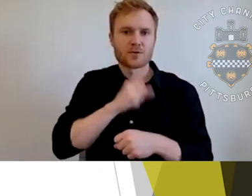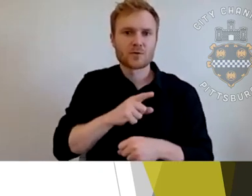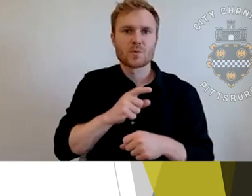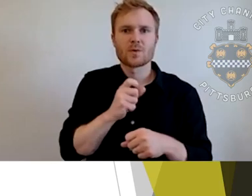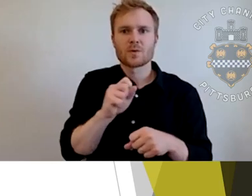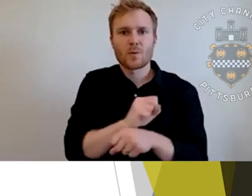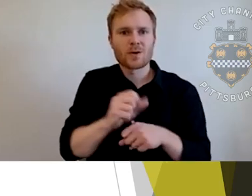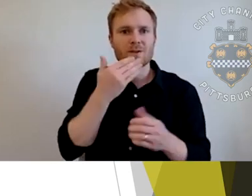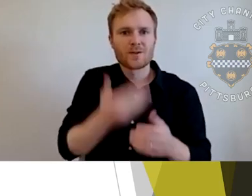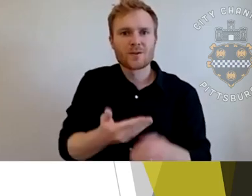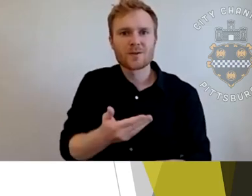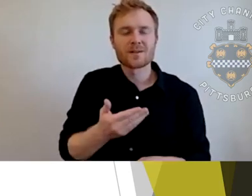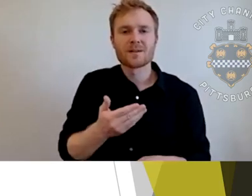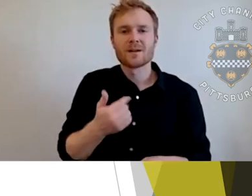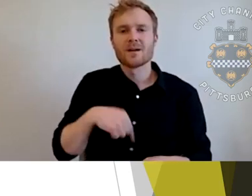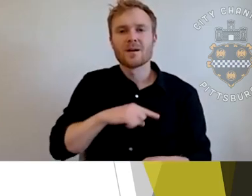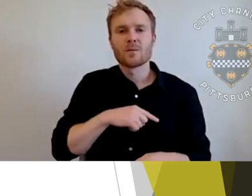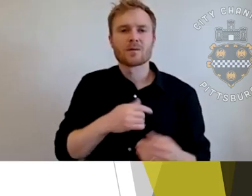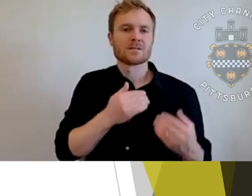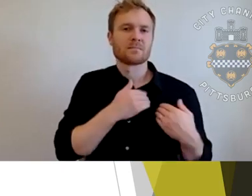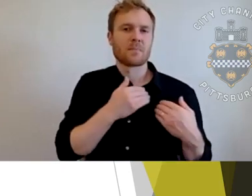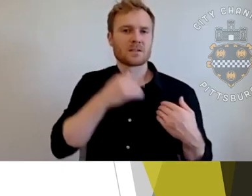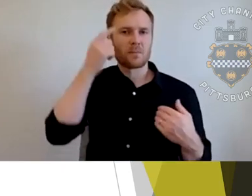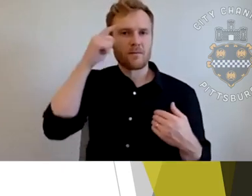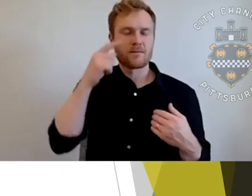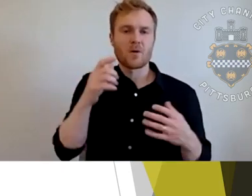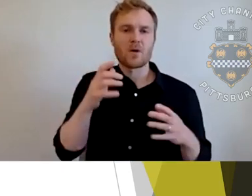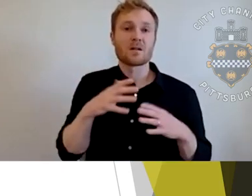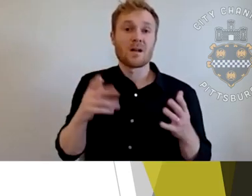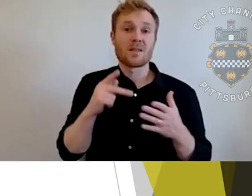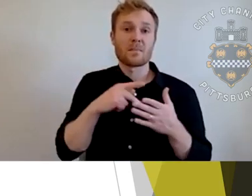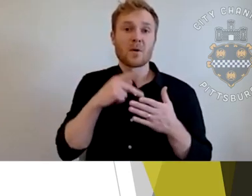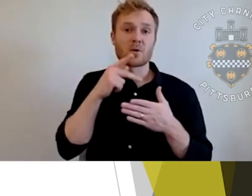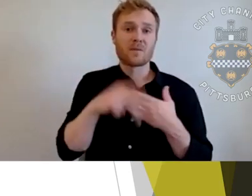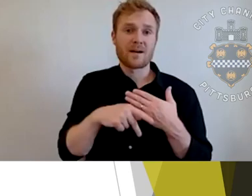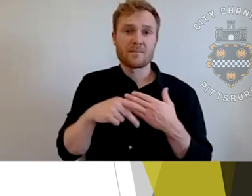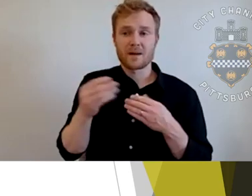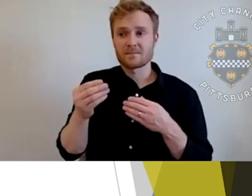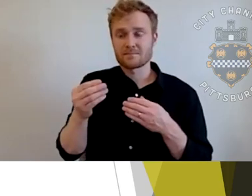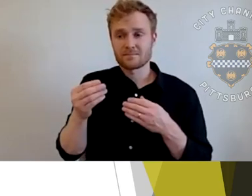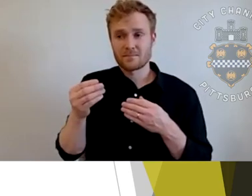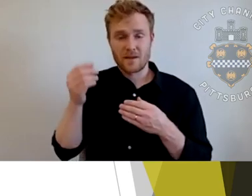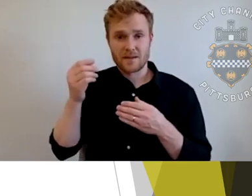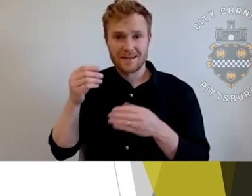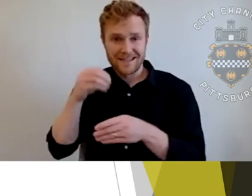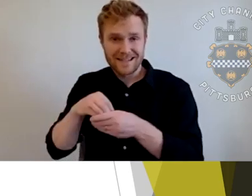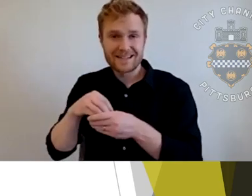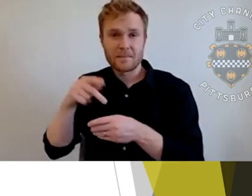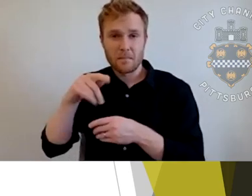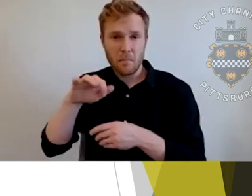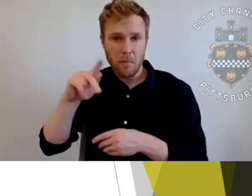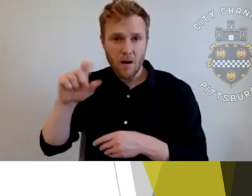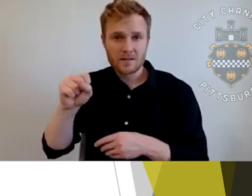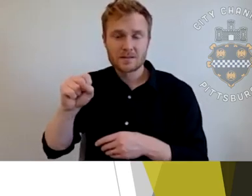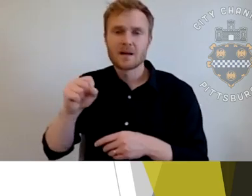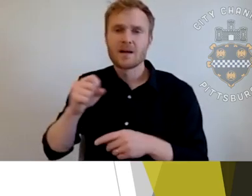we are responsible for a lot of the, the programming that is delivered in and around parks, but less so for park maintenance and those